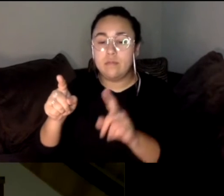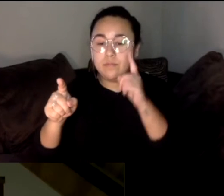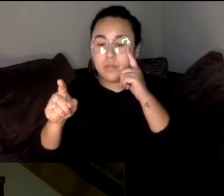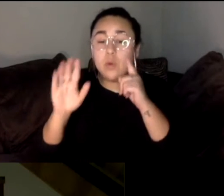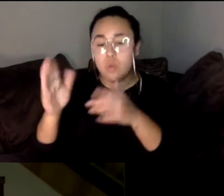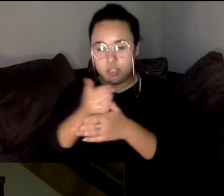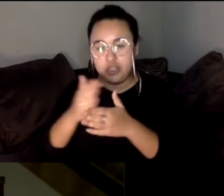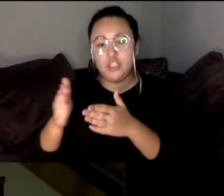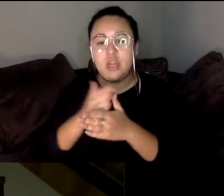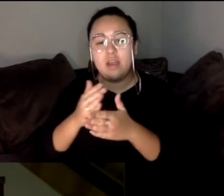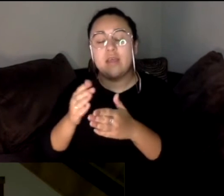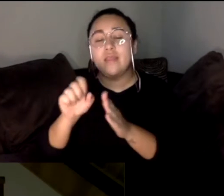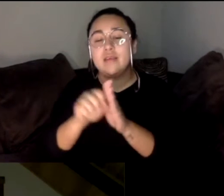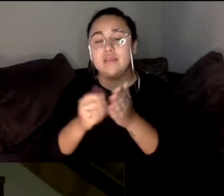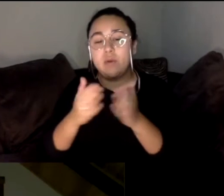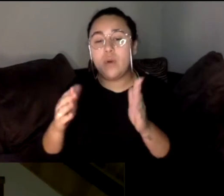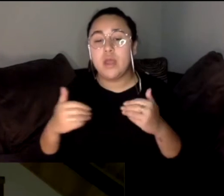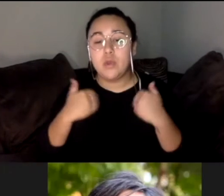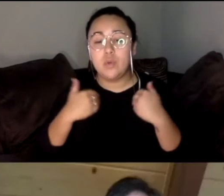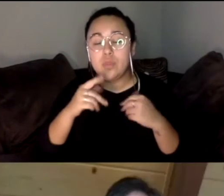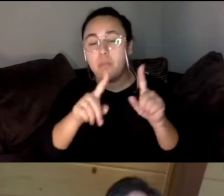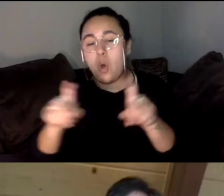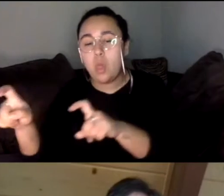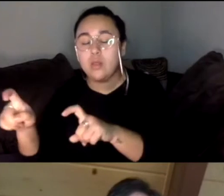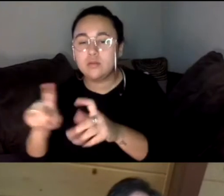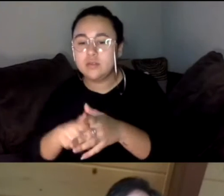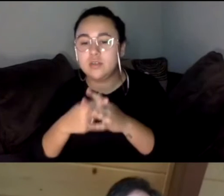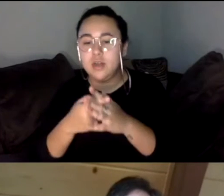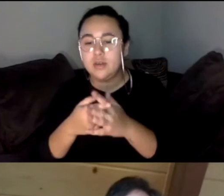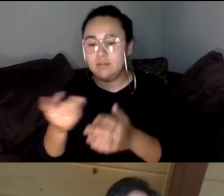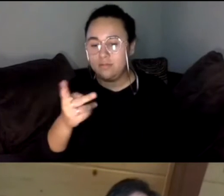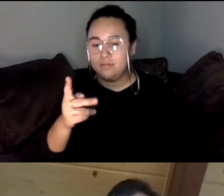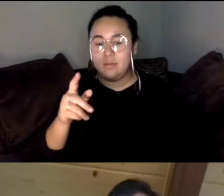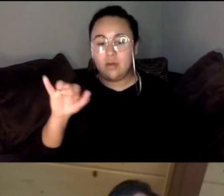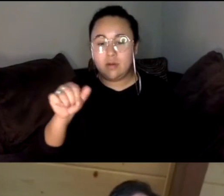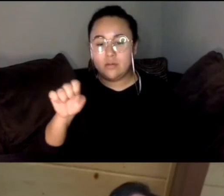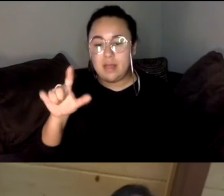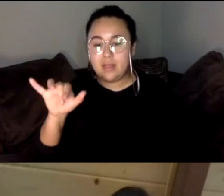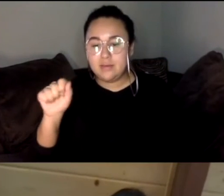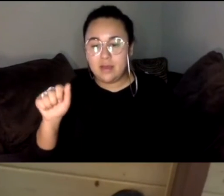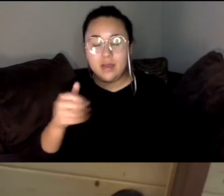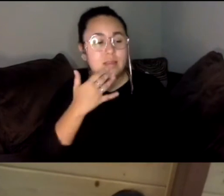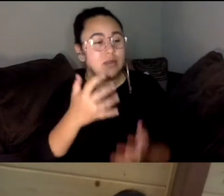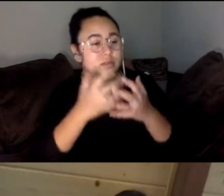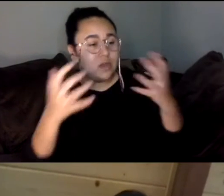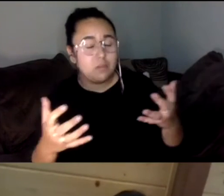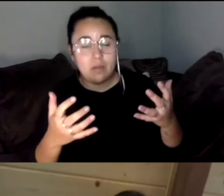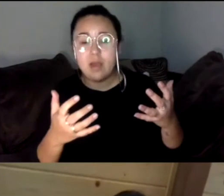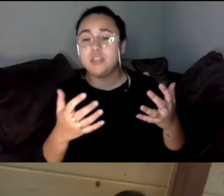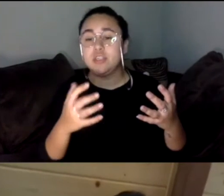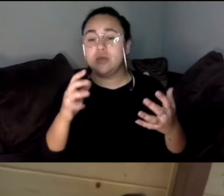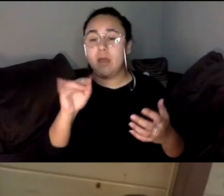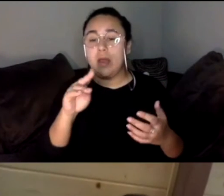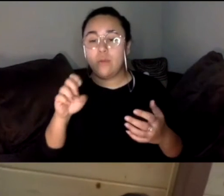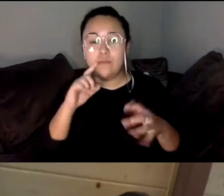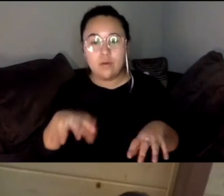youth poll to kick us off. Jose and Lisa. Thank you so much, Irene. And thanks to everyone for having us today and for being